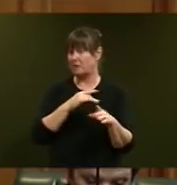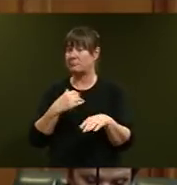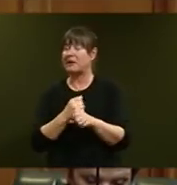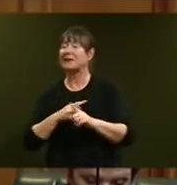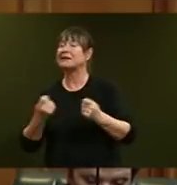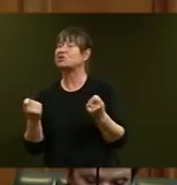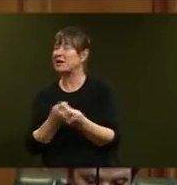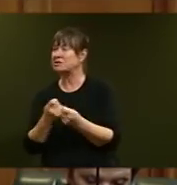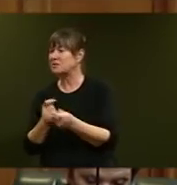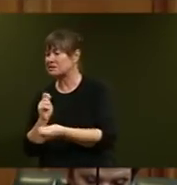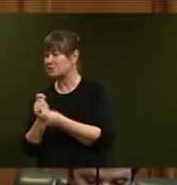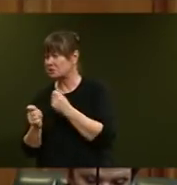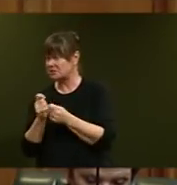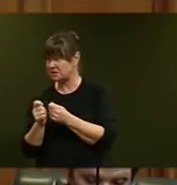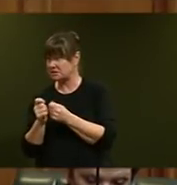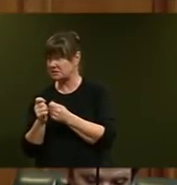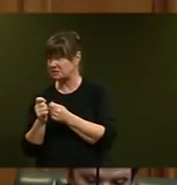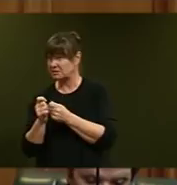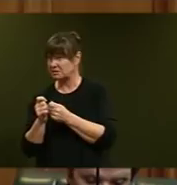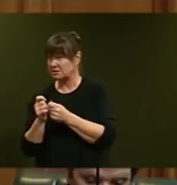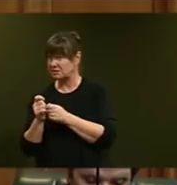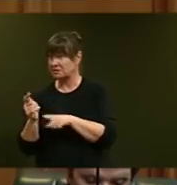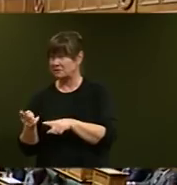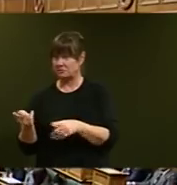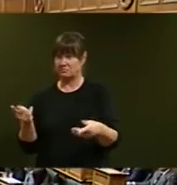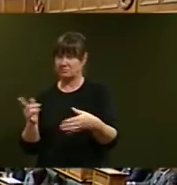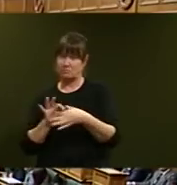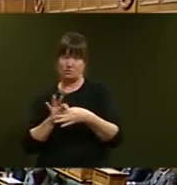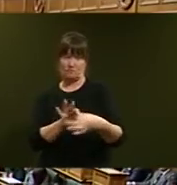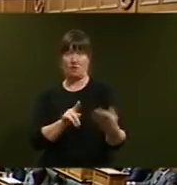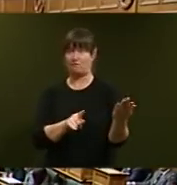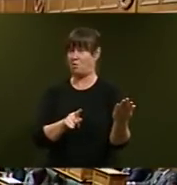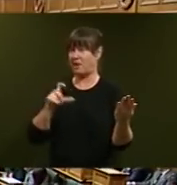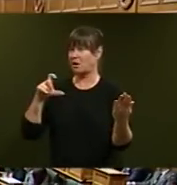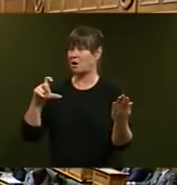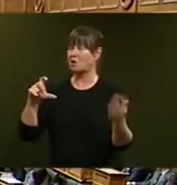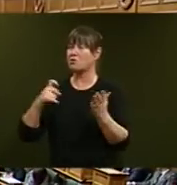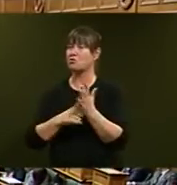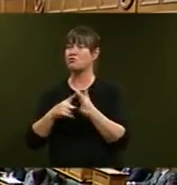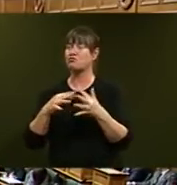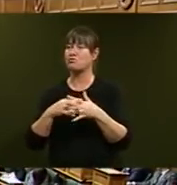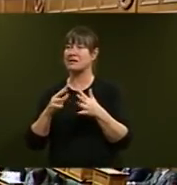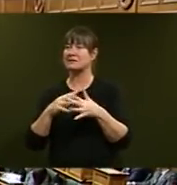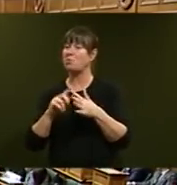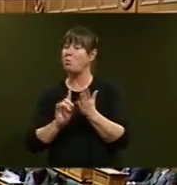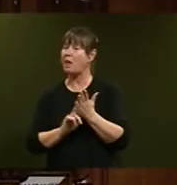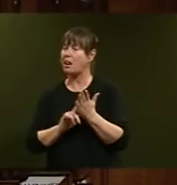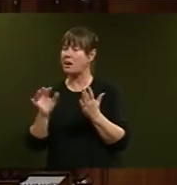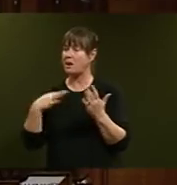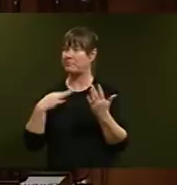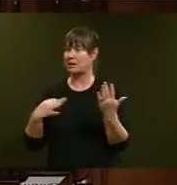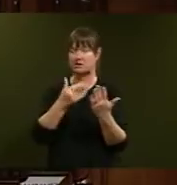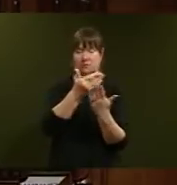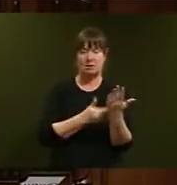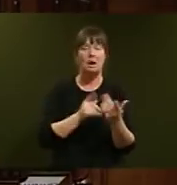applied to determine the Creswell application? Order, I first of all want to receive an assurance